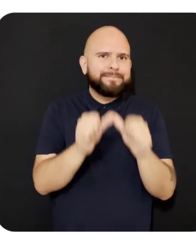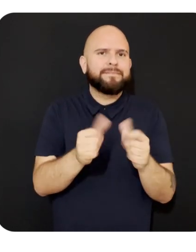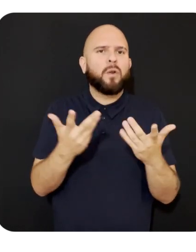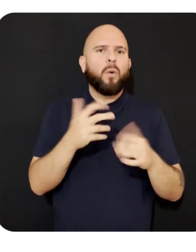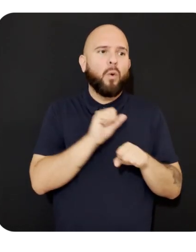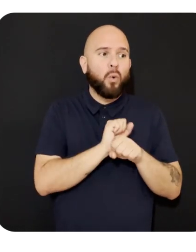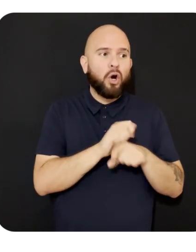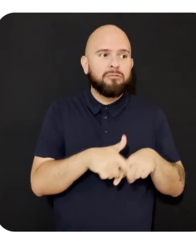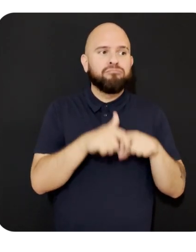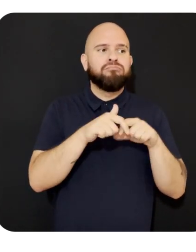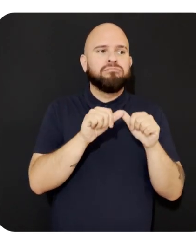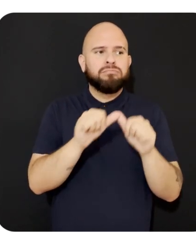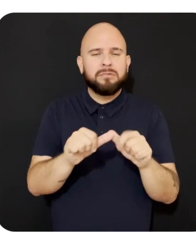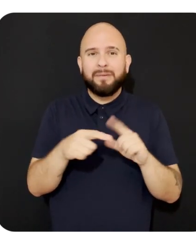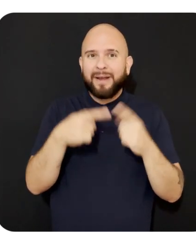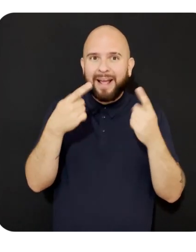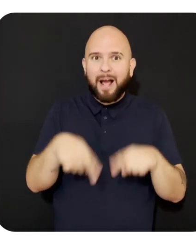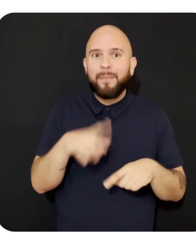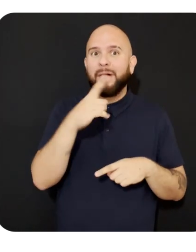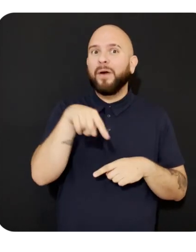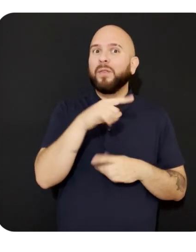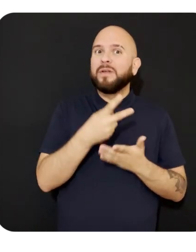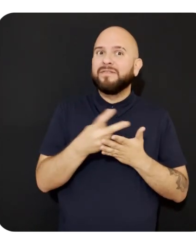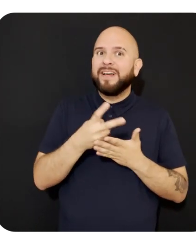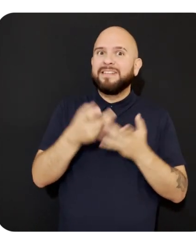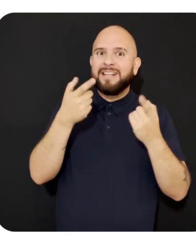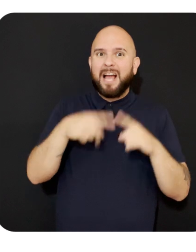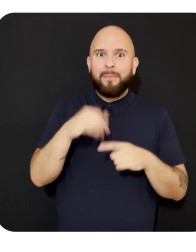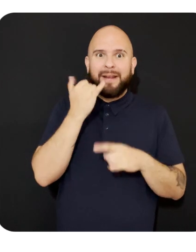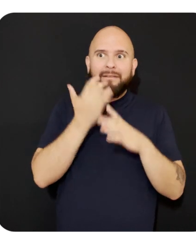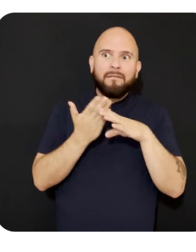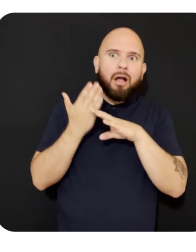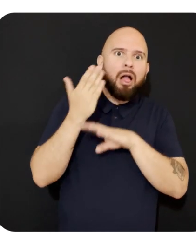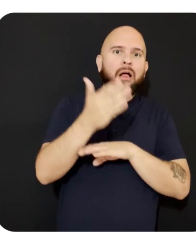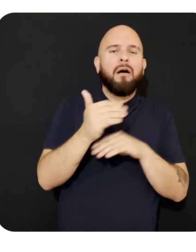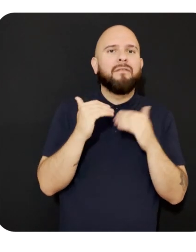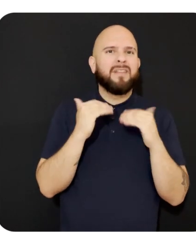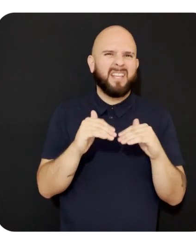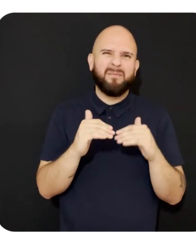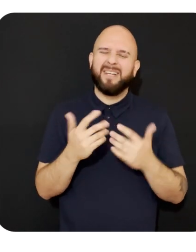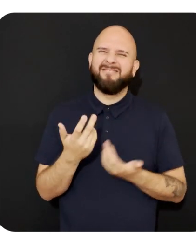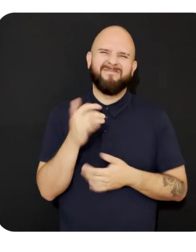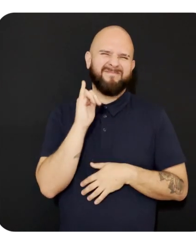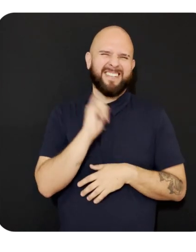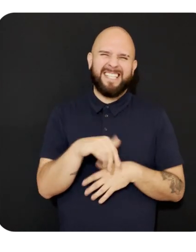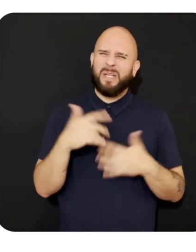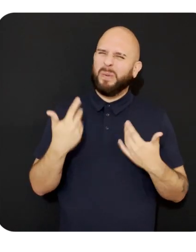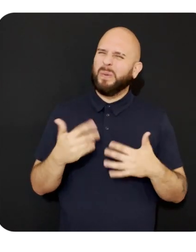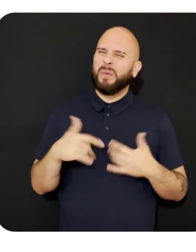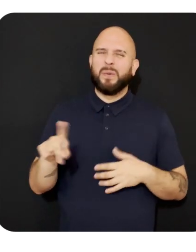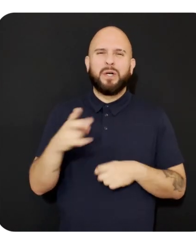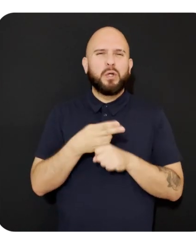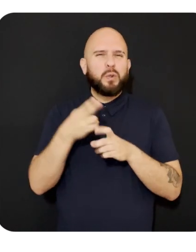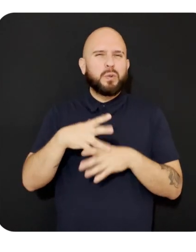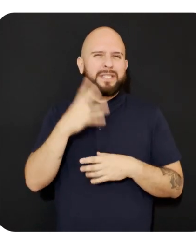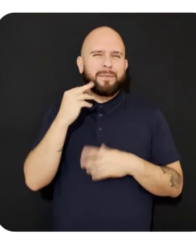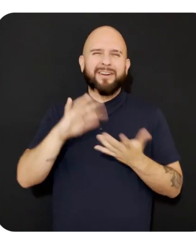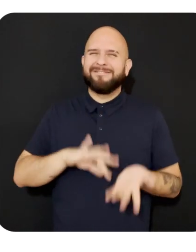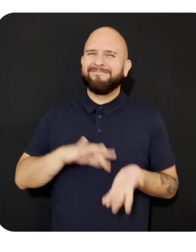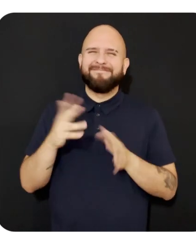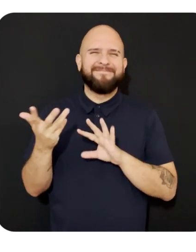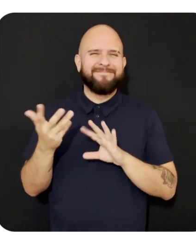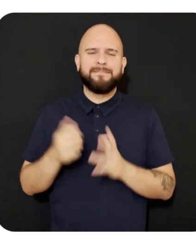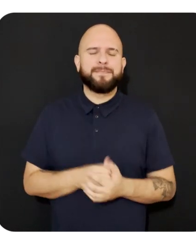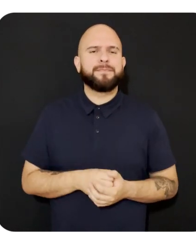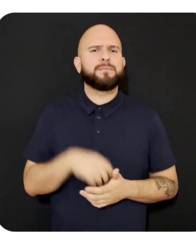failures happen when apps exceed the backup limit, which can create major disruptions to the user experience. You can